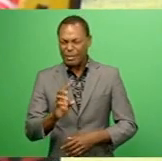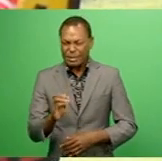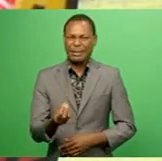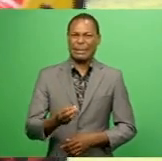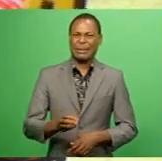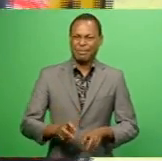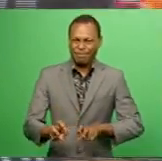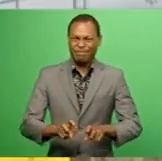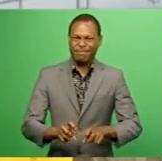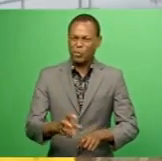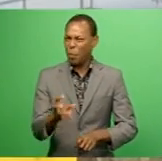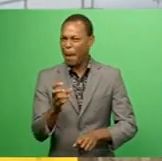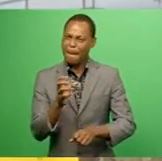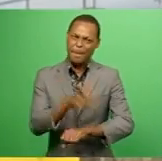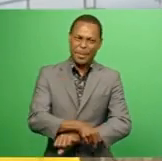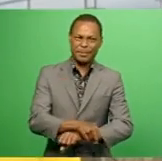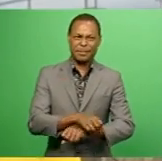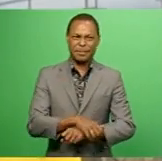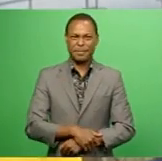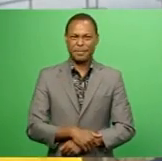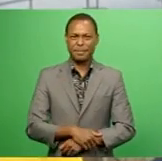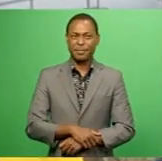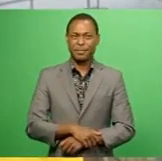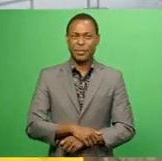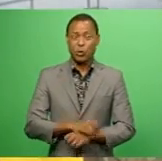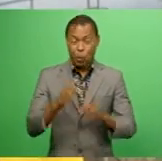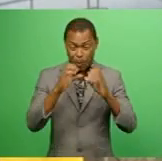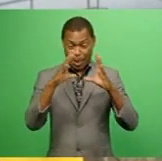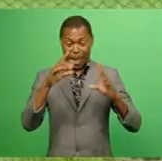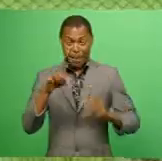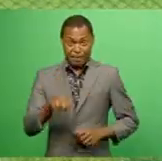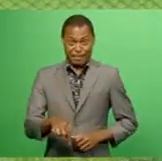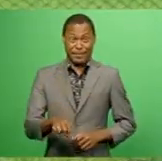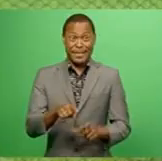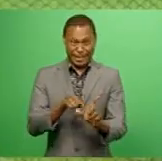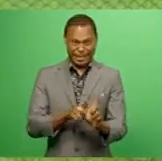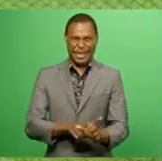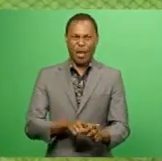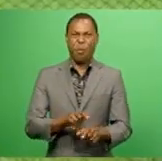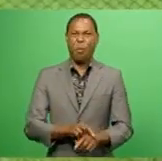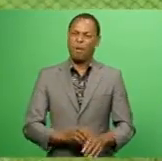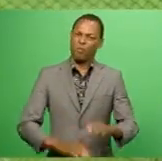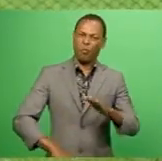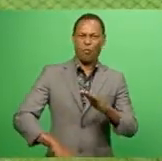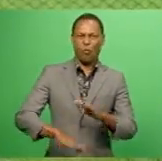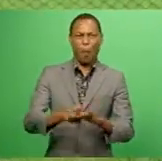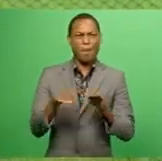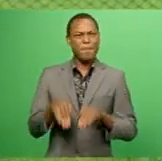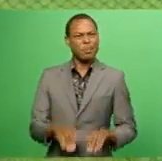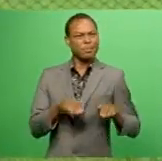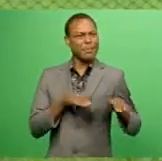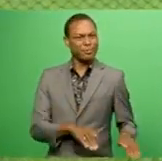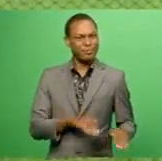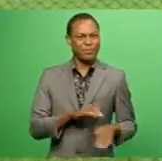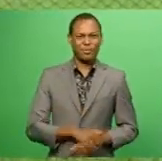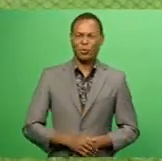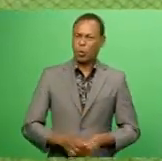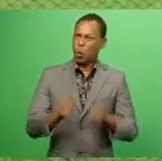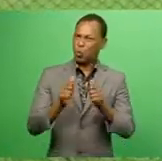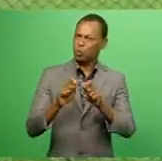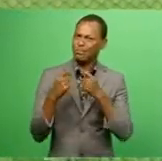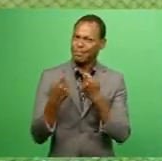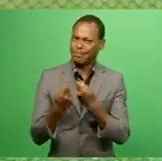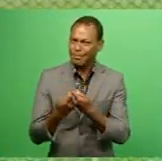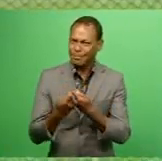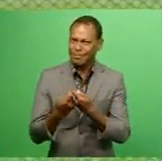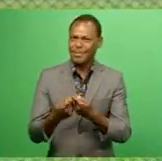events. Our major aim this year was for maximum participation in the zone. And we really wanted to put a good team up so